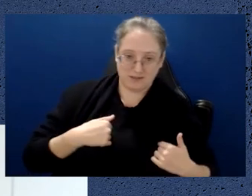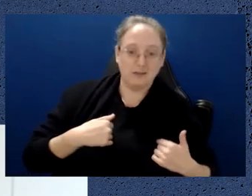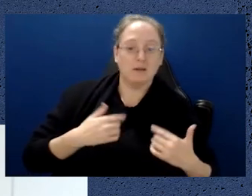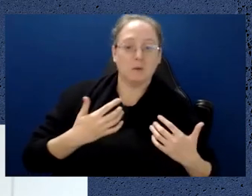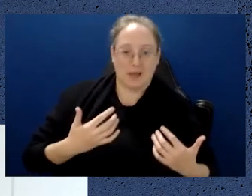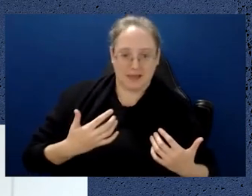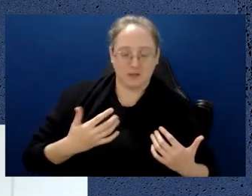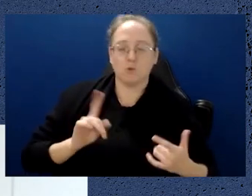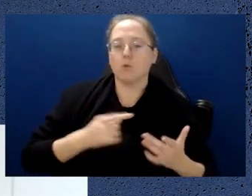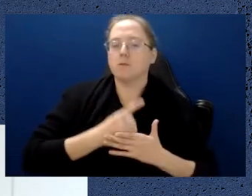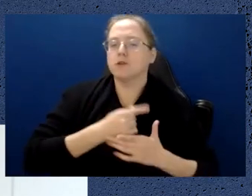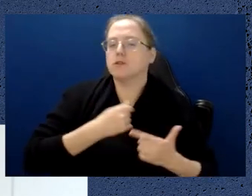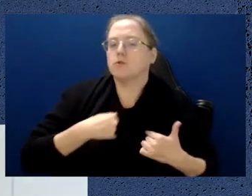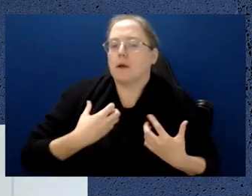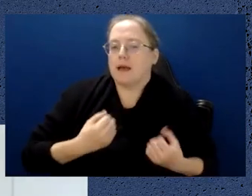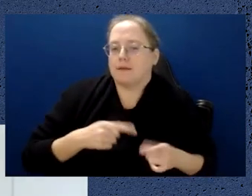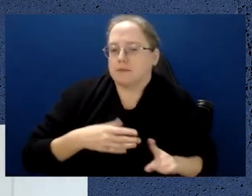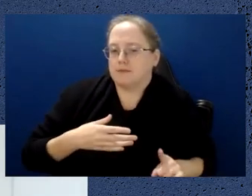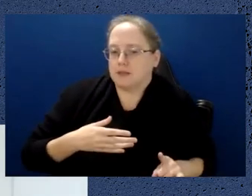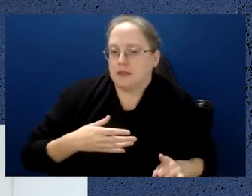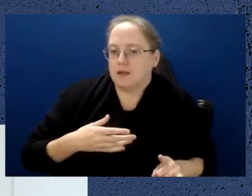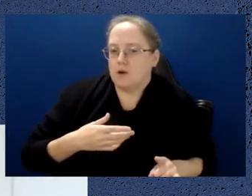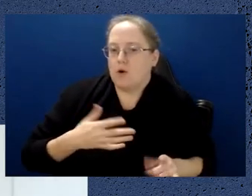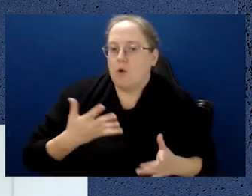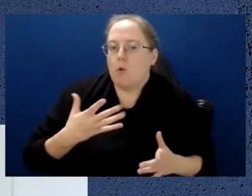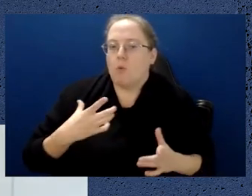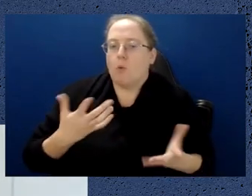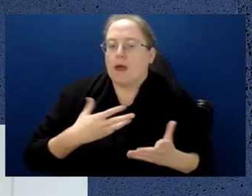Australia in this space? Where do we have the edge?